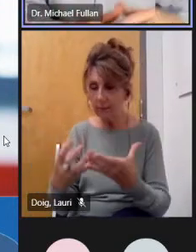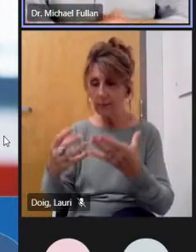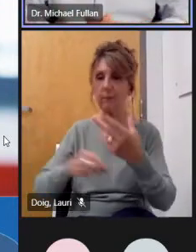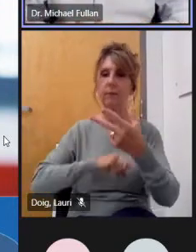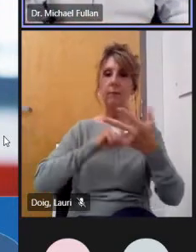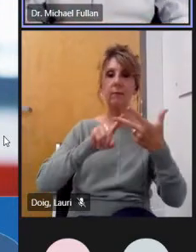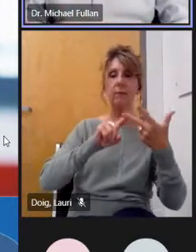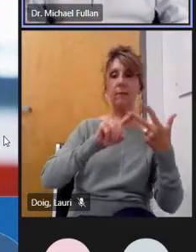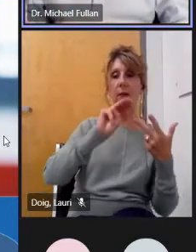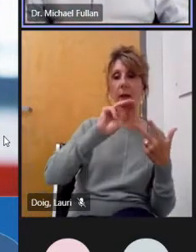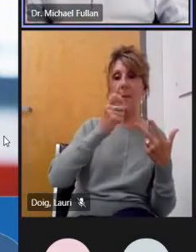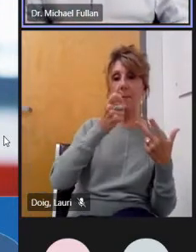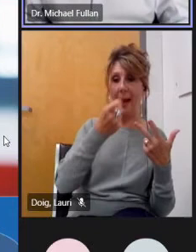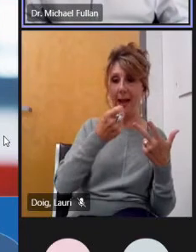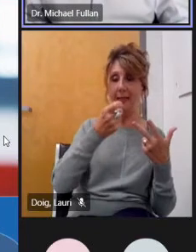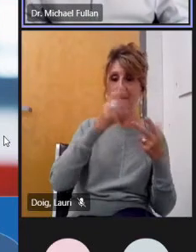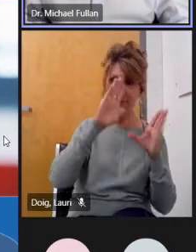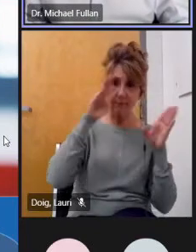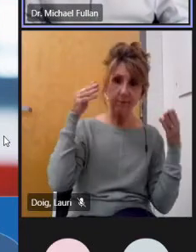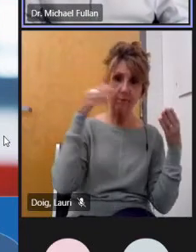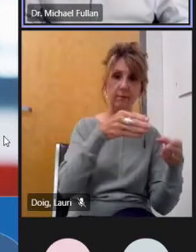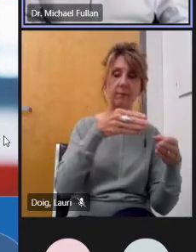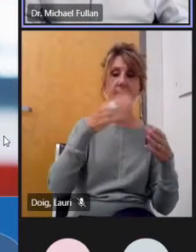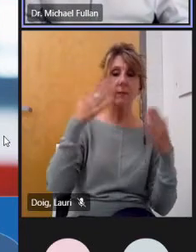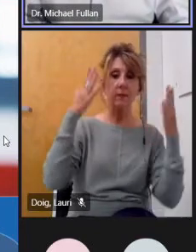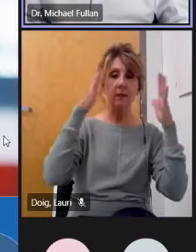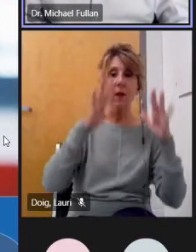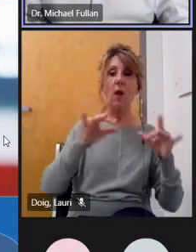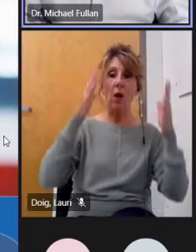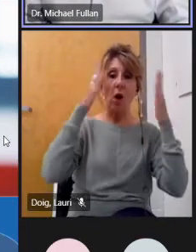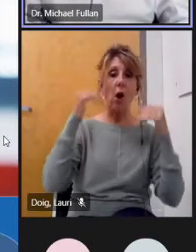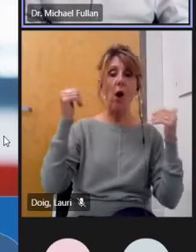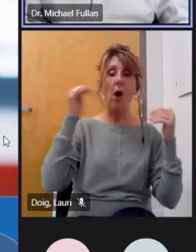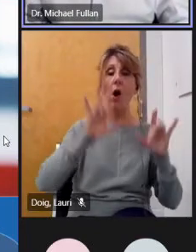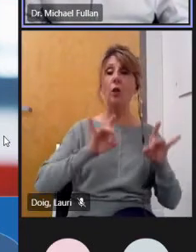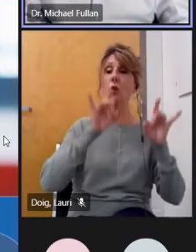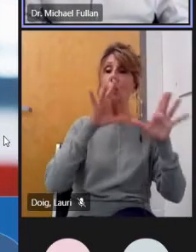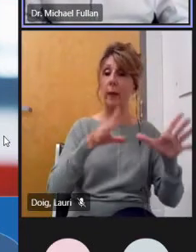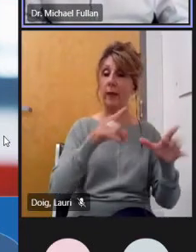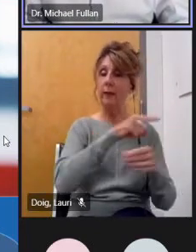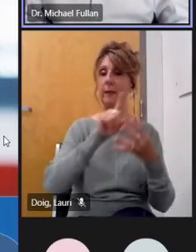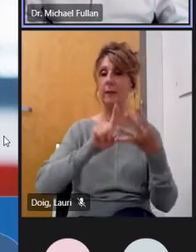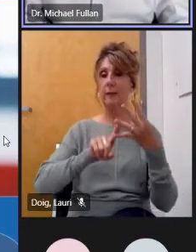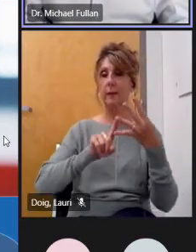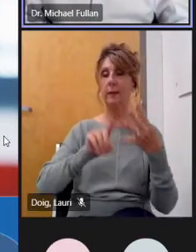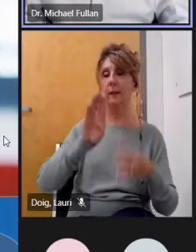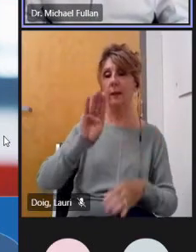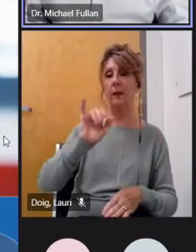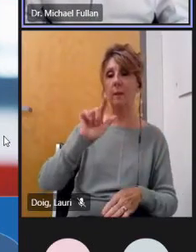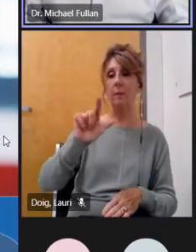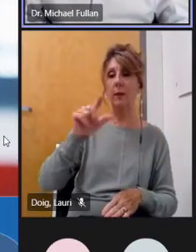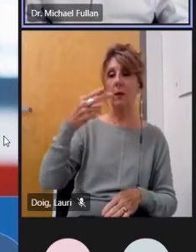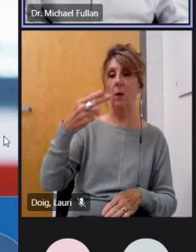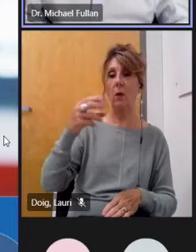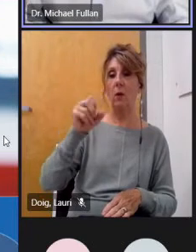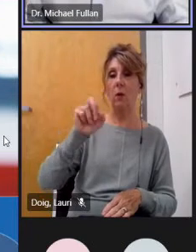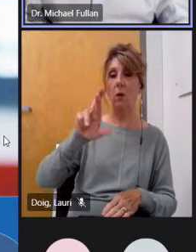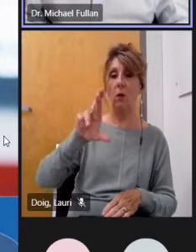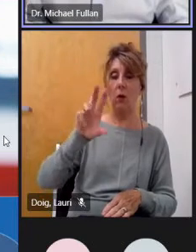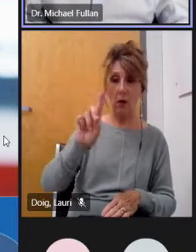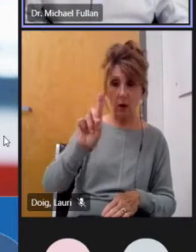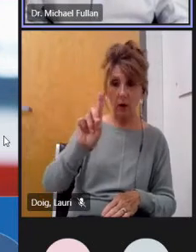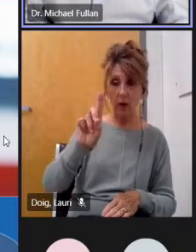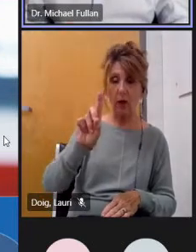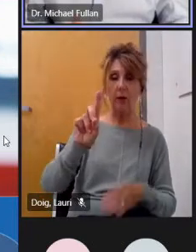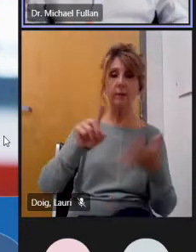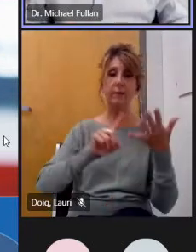uh the other side of the world so to speak uh bill hogarth is uh uh also a big uh member of us gene clinton you